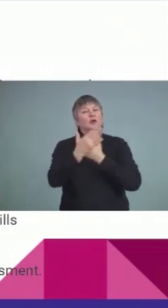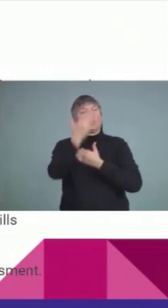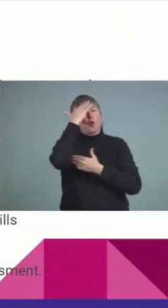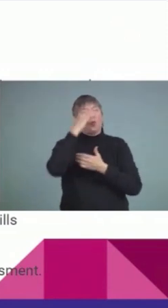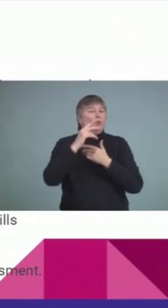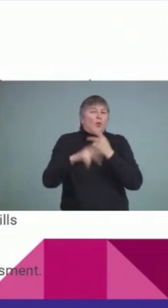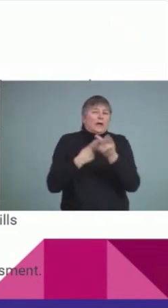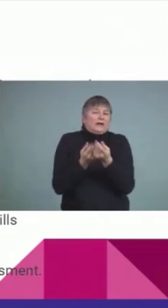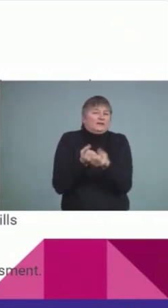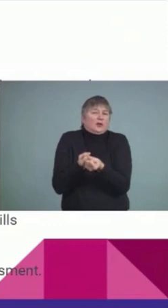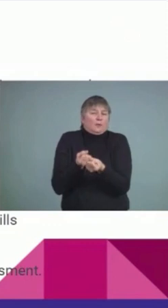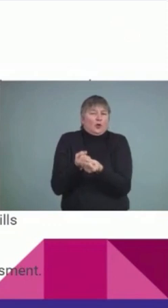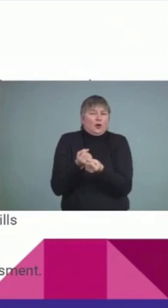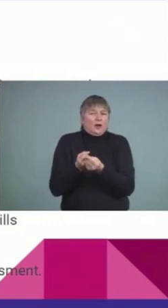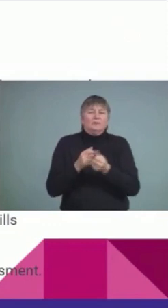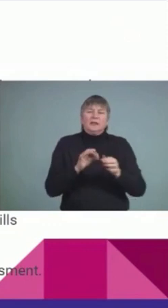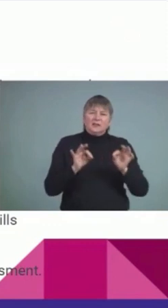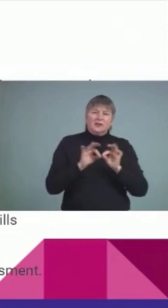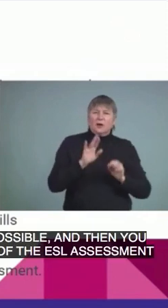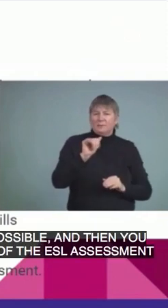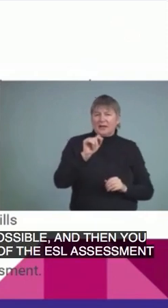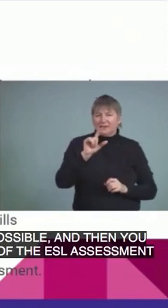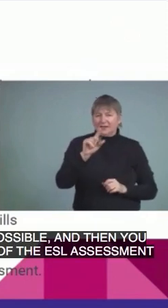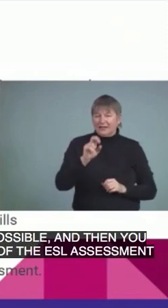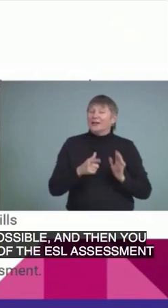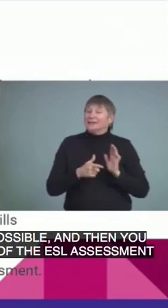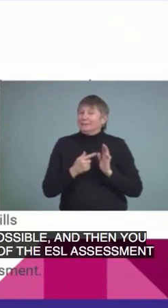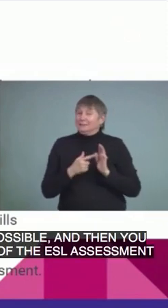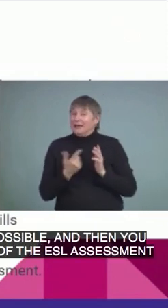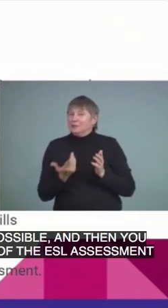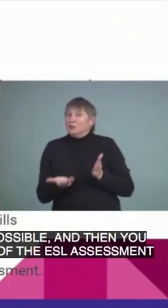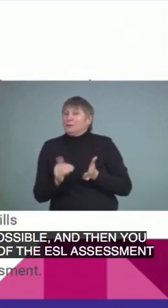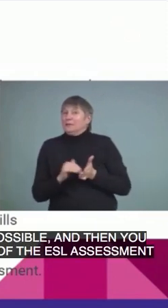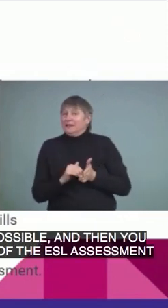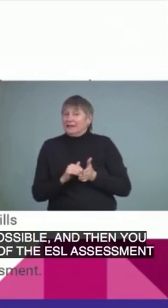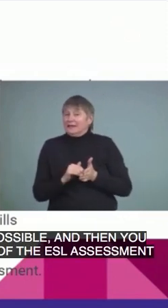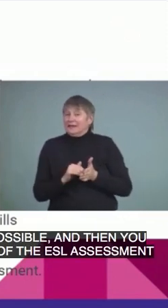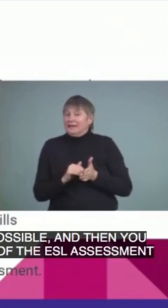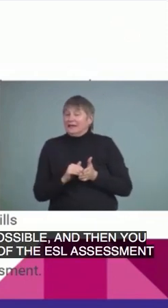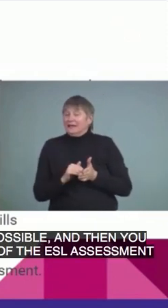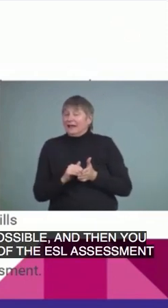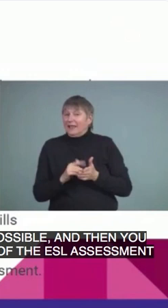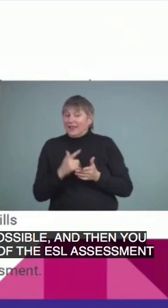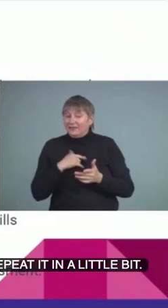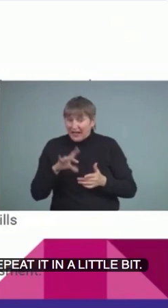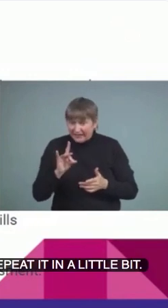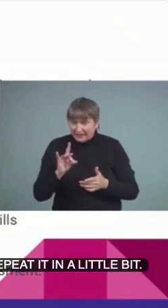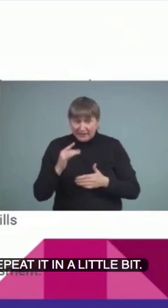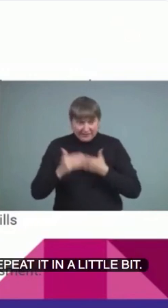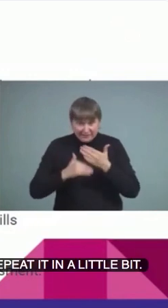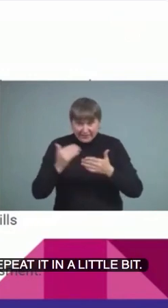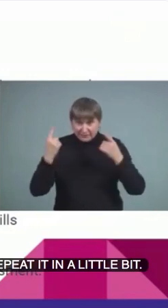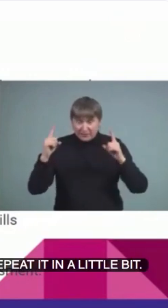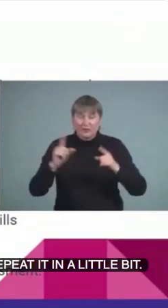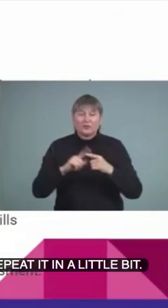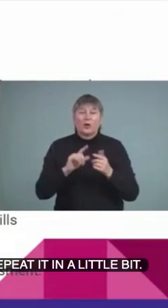child? And then you've got a baseline. So, you might want to repeat it in a little bit. Is what I'm doing effective? You know, you're doing that evidence